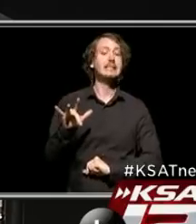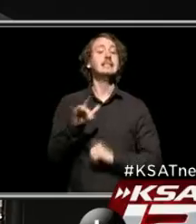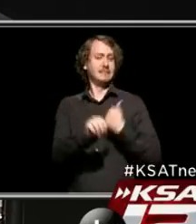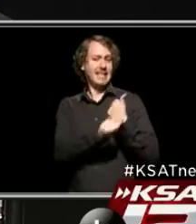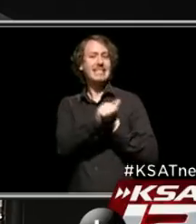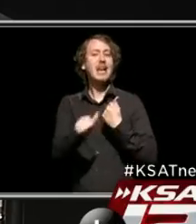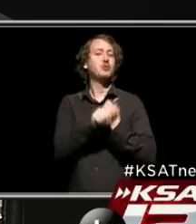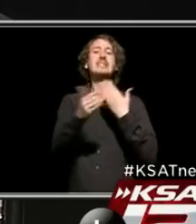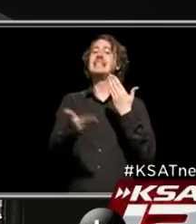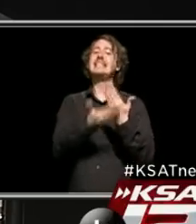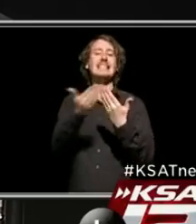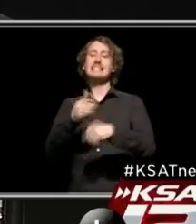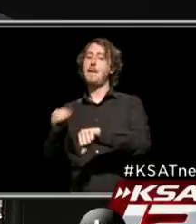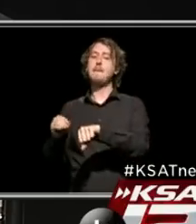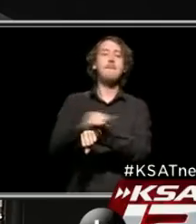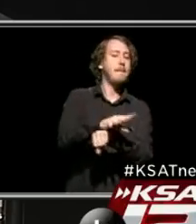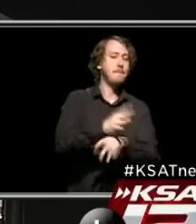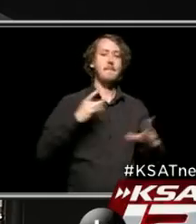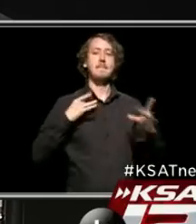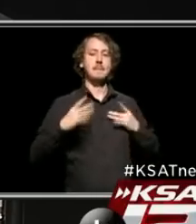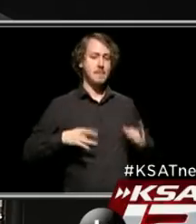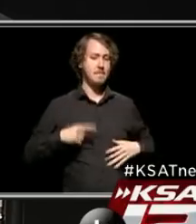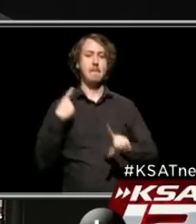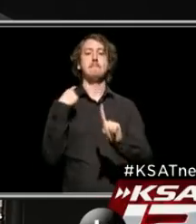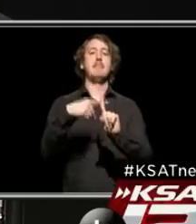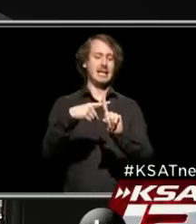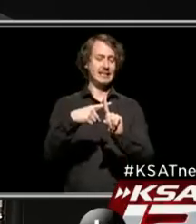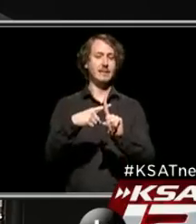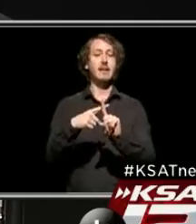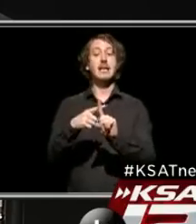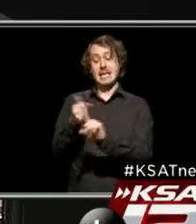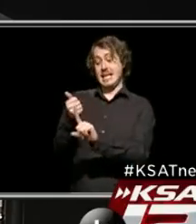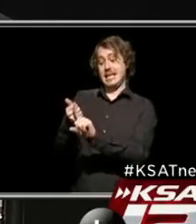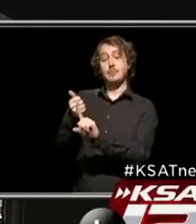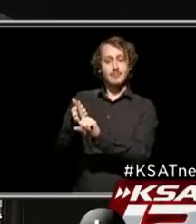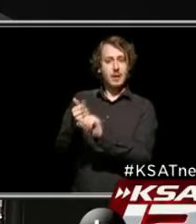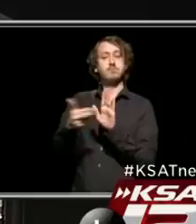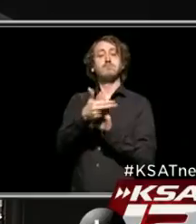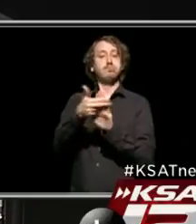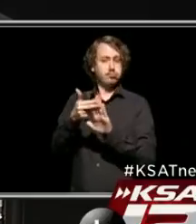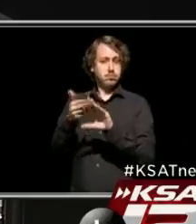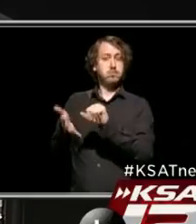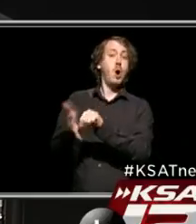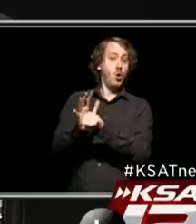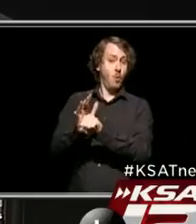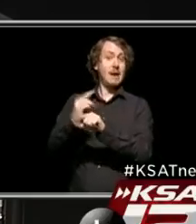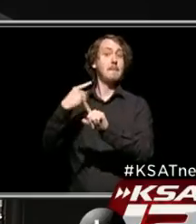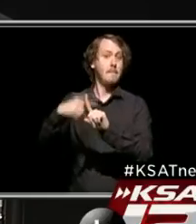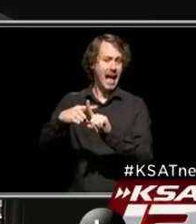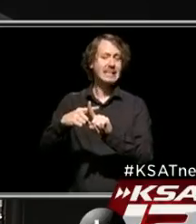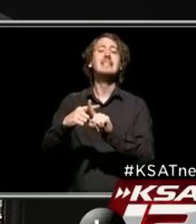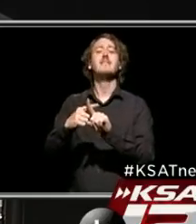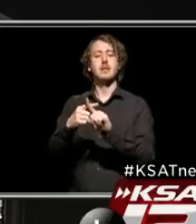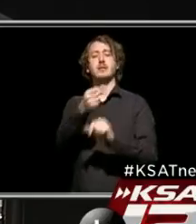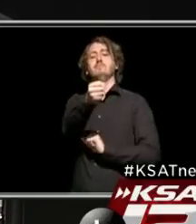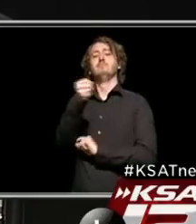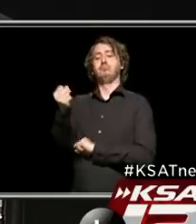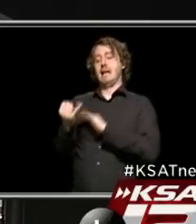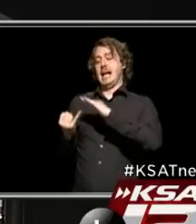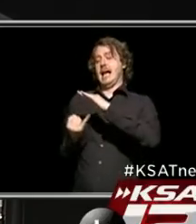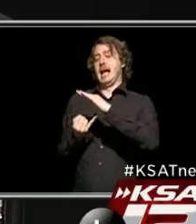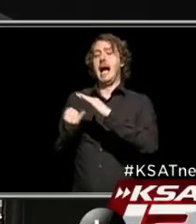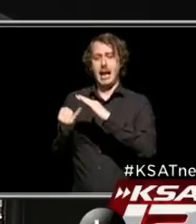We've isolated COVID patients and patients who are under investigation in the jail's medical infirmary.